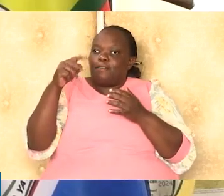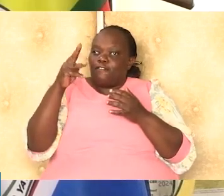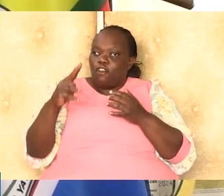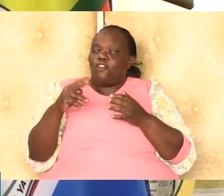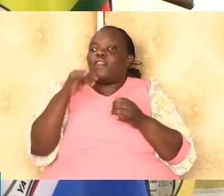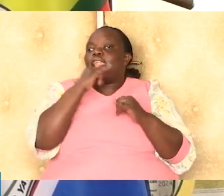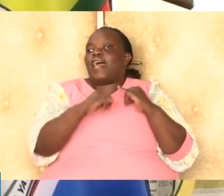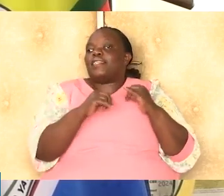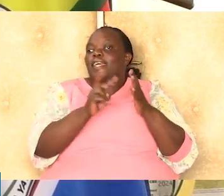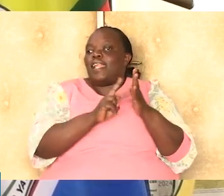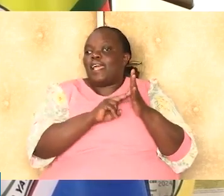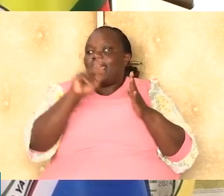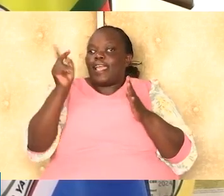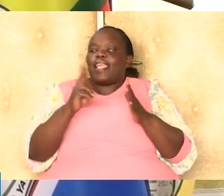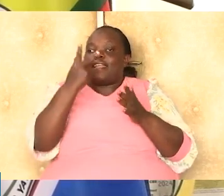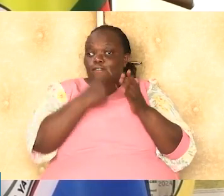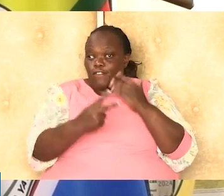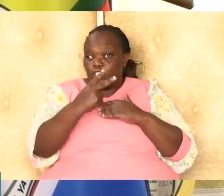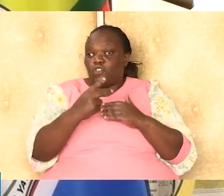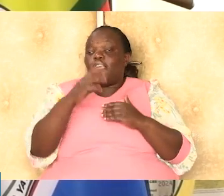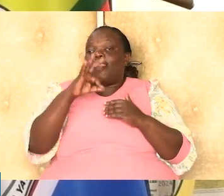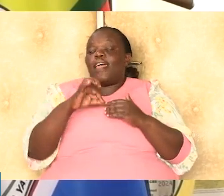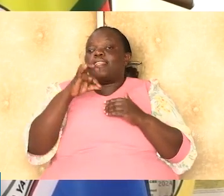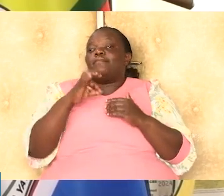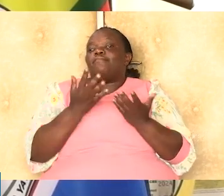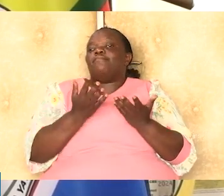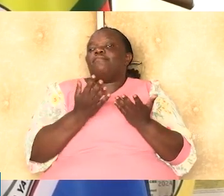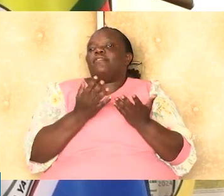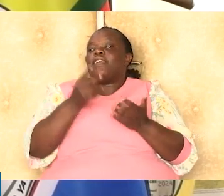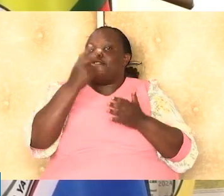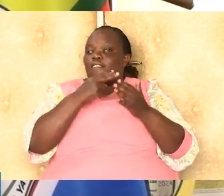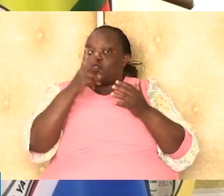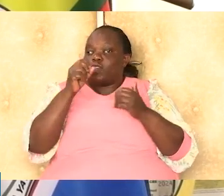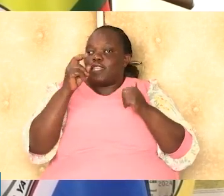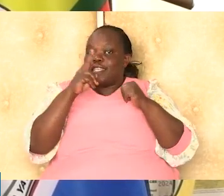the last under the Kenya Vision 2030, which is a 27-year, you know, Vision.